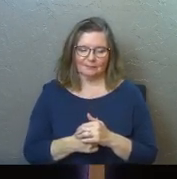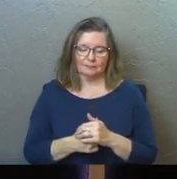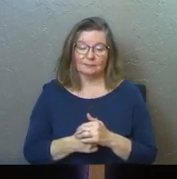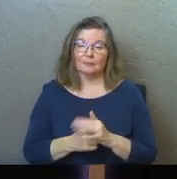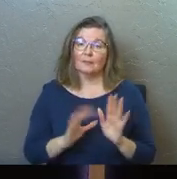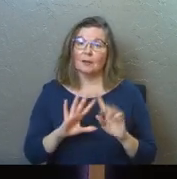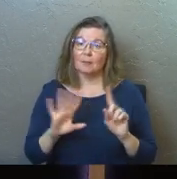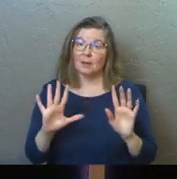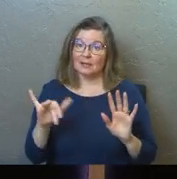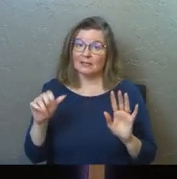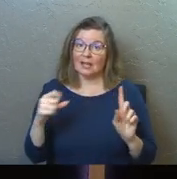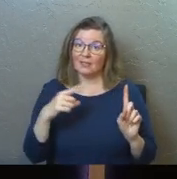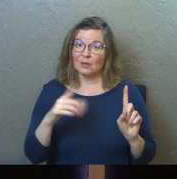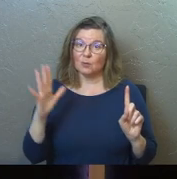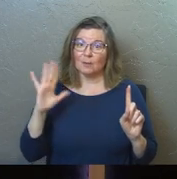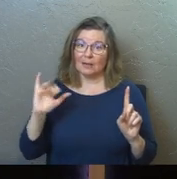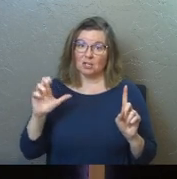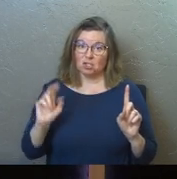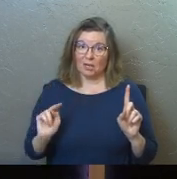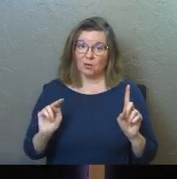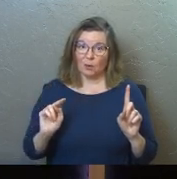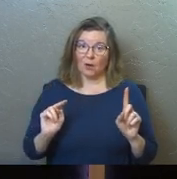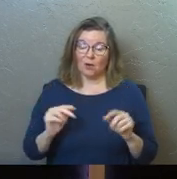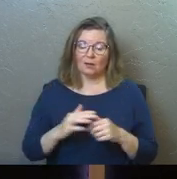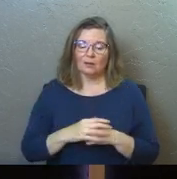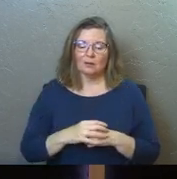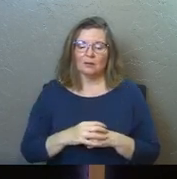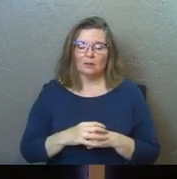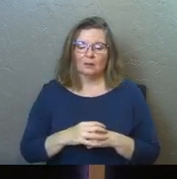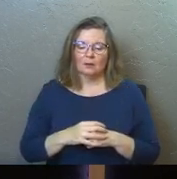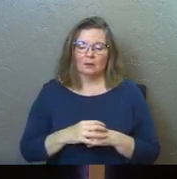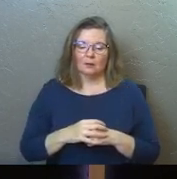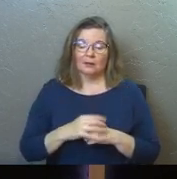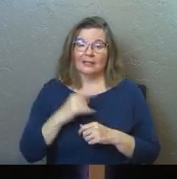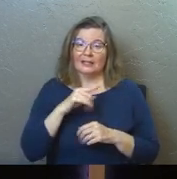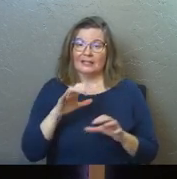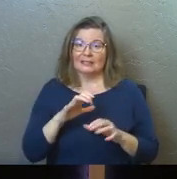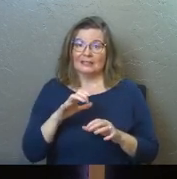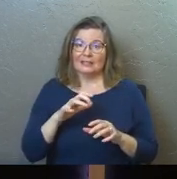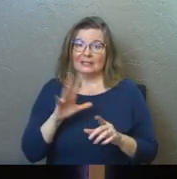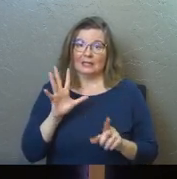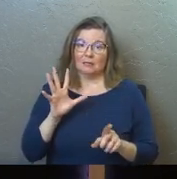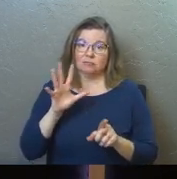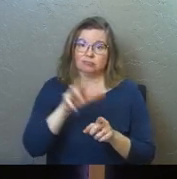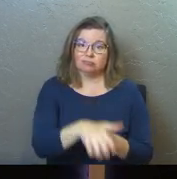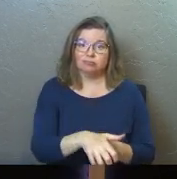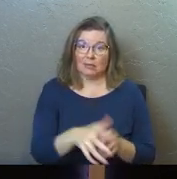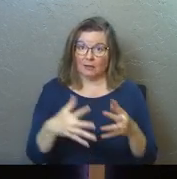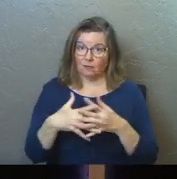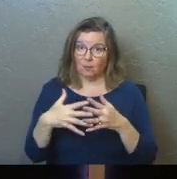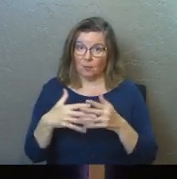But yeah, this was back in January and he did a tackle and